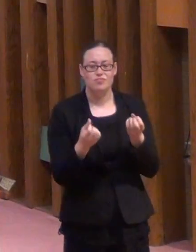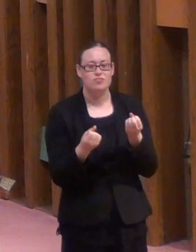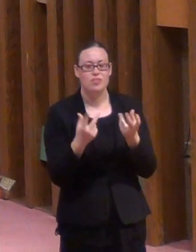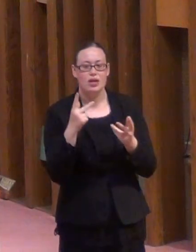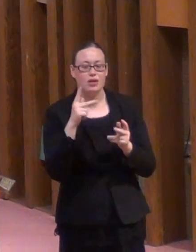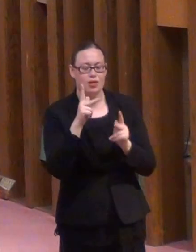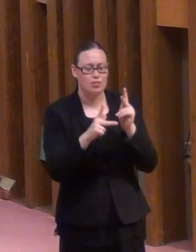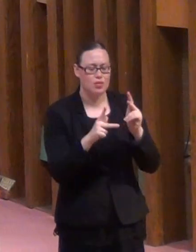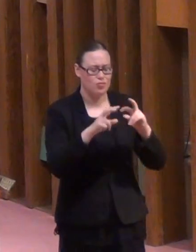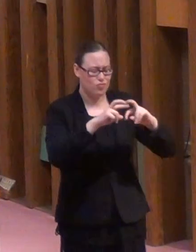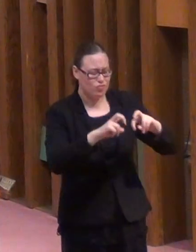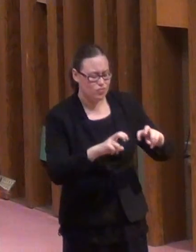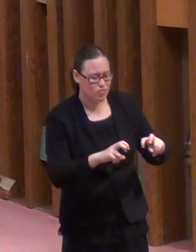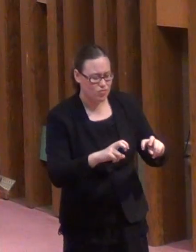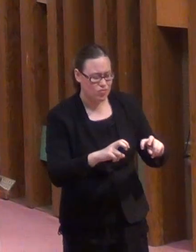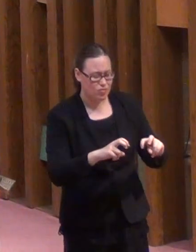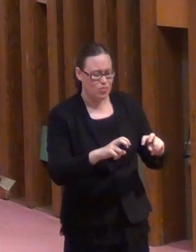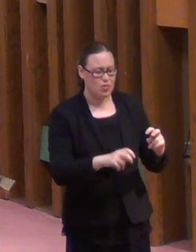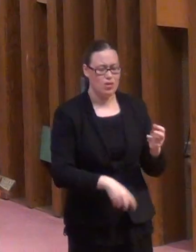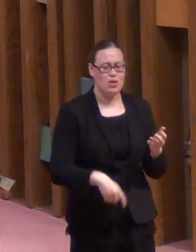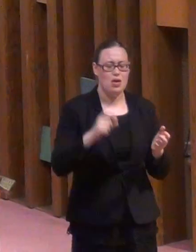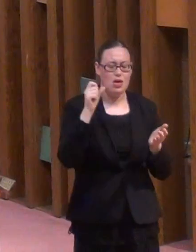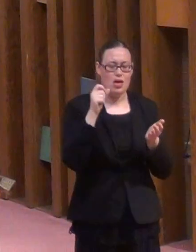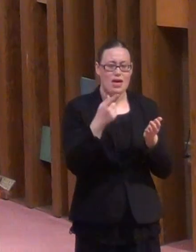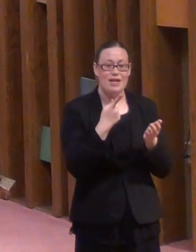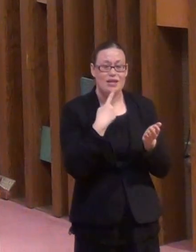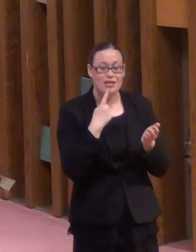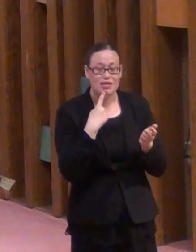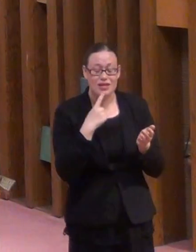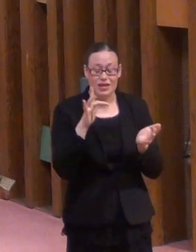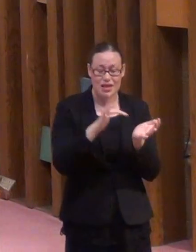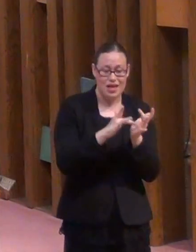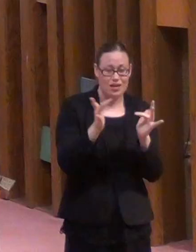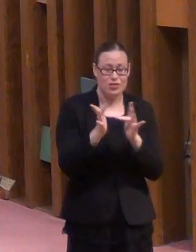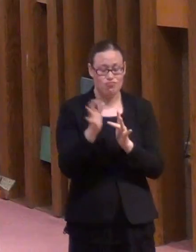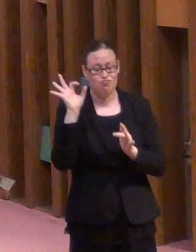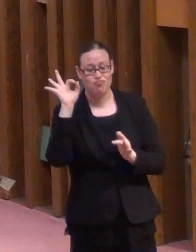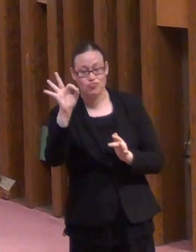most frequently used topic in Jesus' teaching.